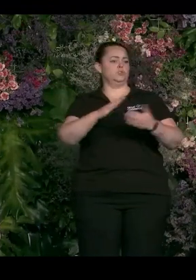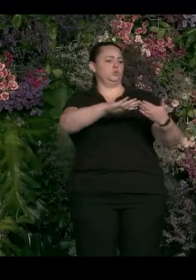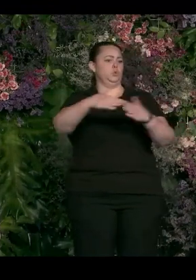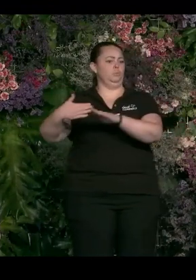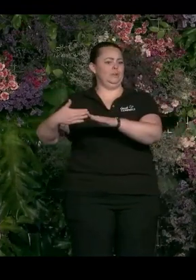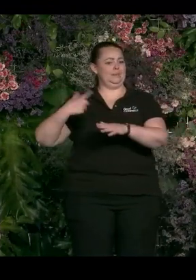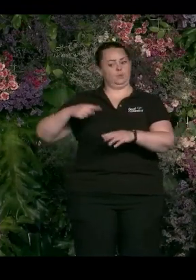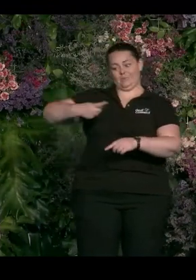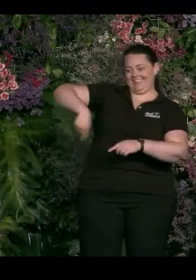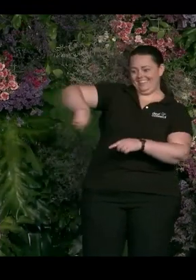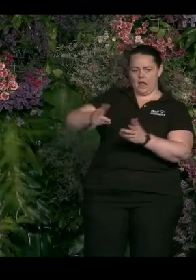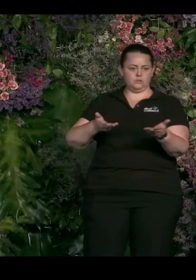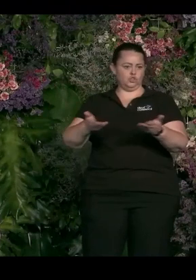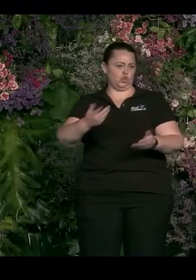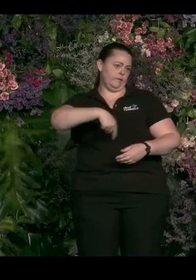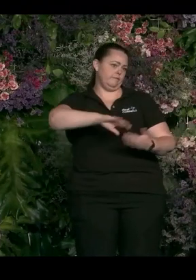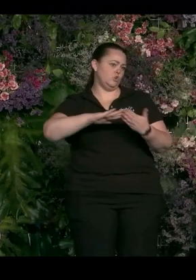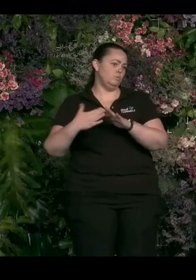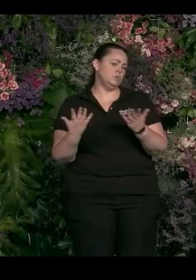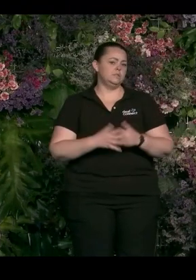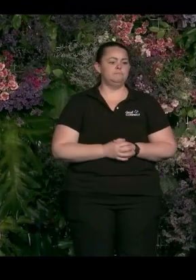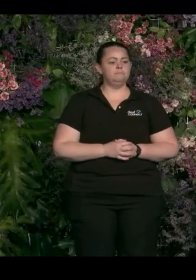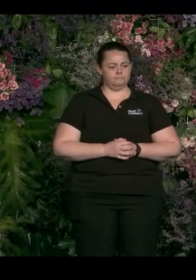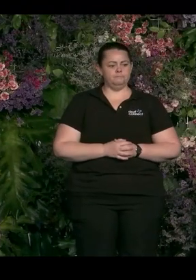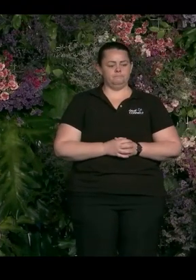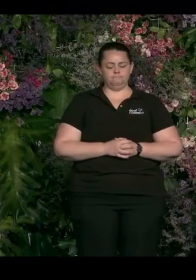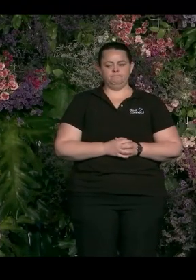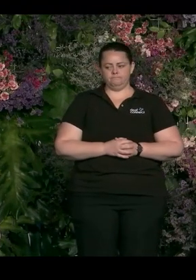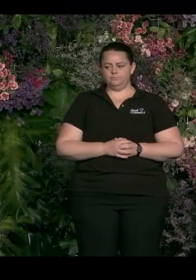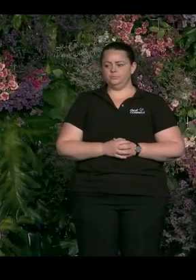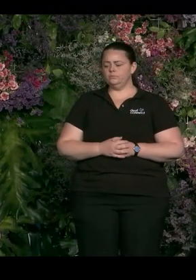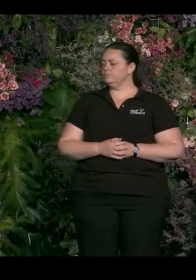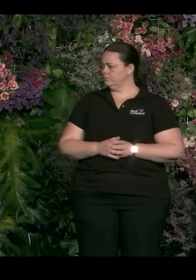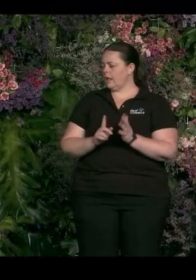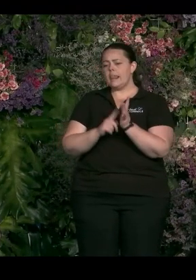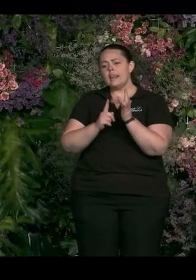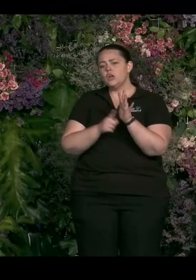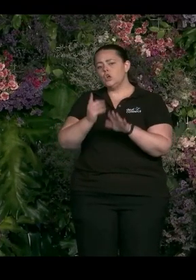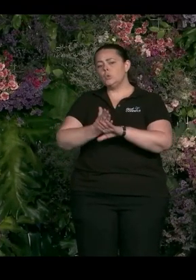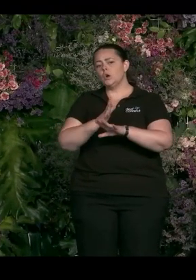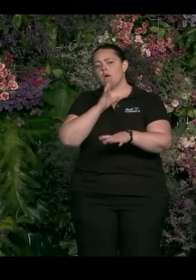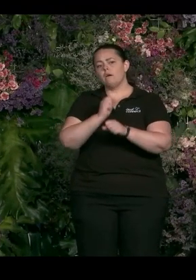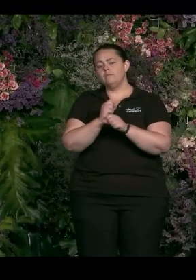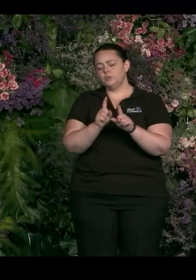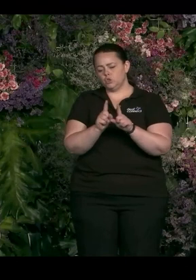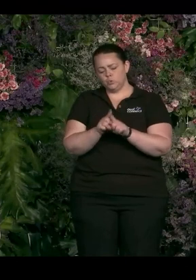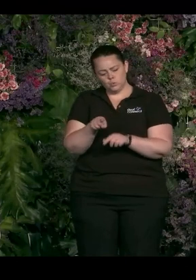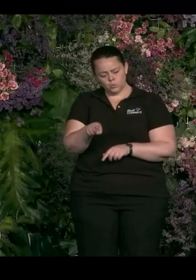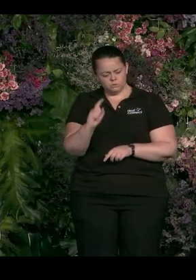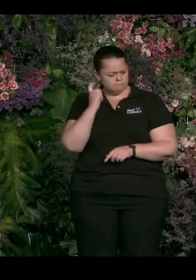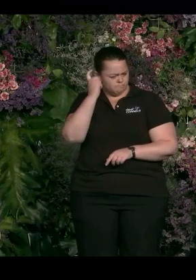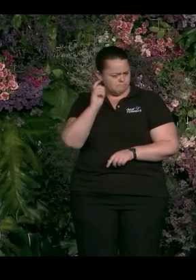government perspective, I think. Yeah. And Lil, you're in the government as well. You spoke earlier about, and touching back on leadership,